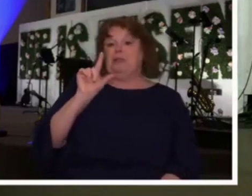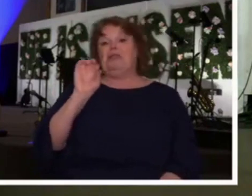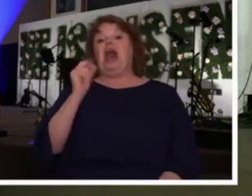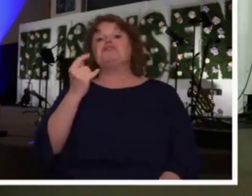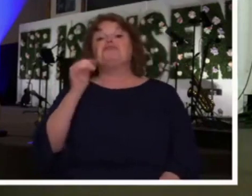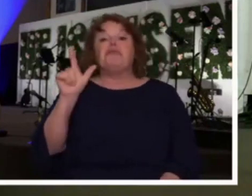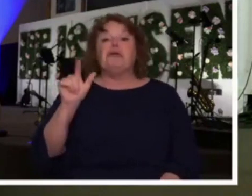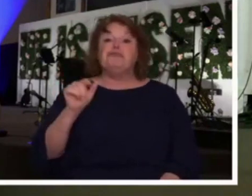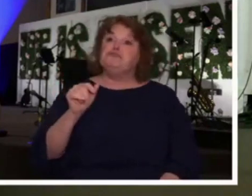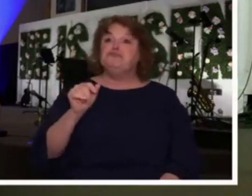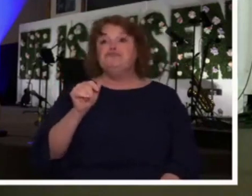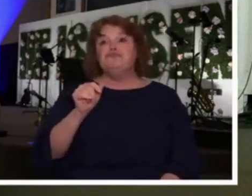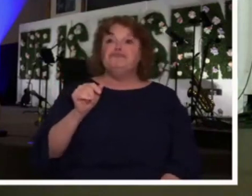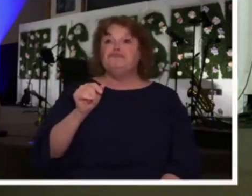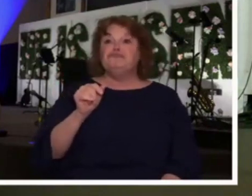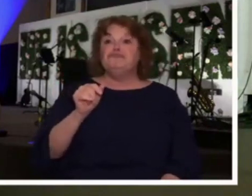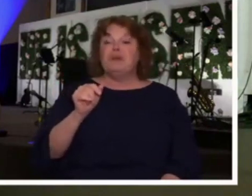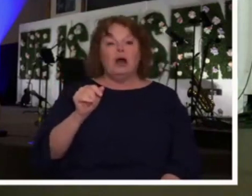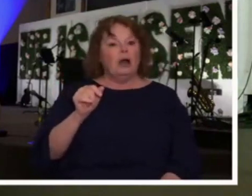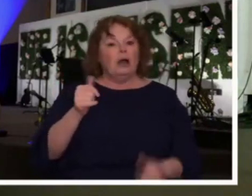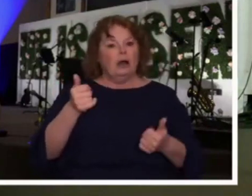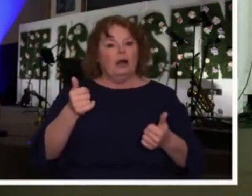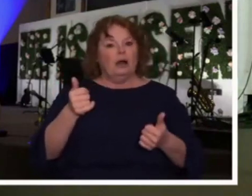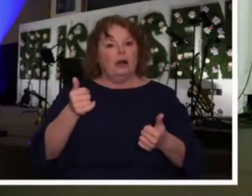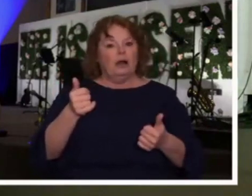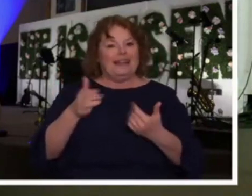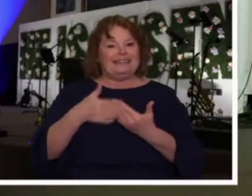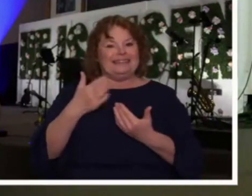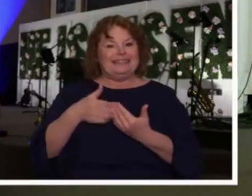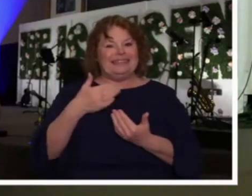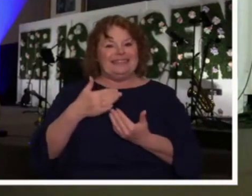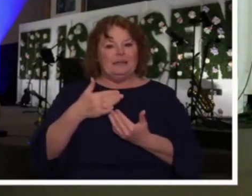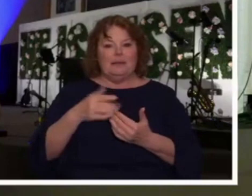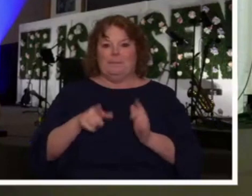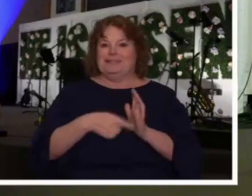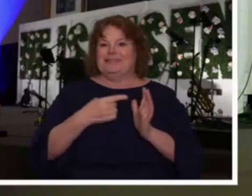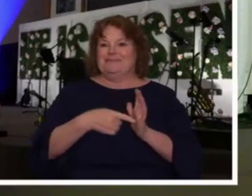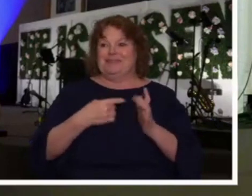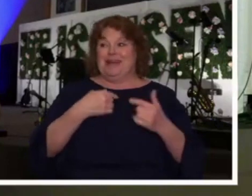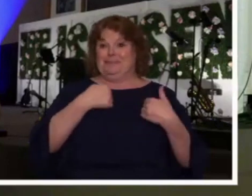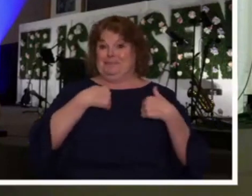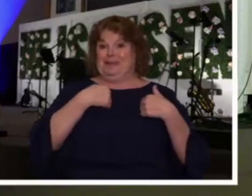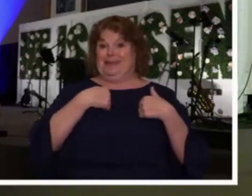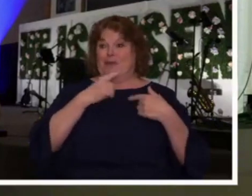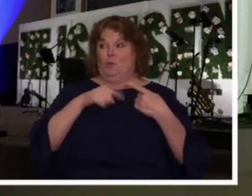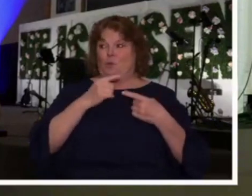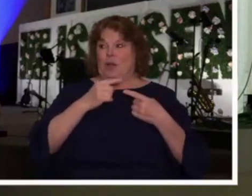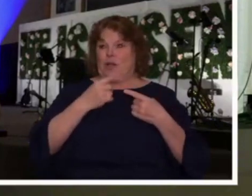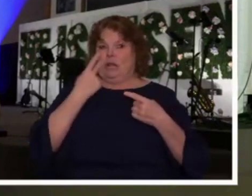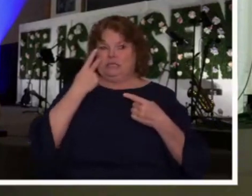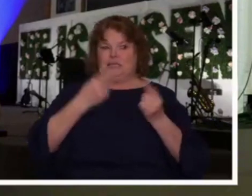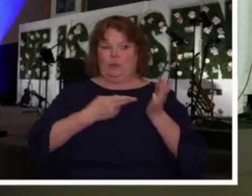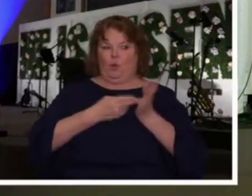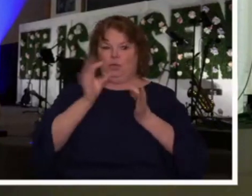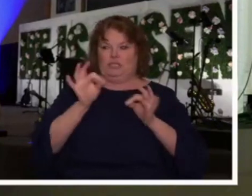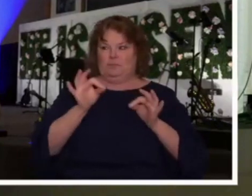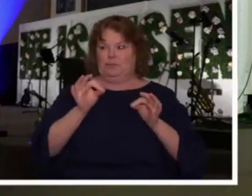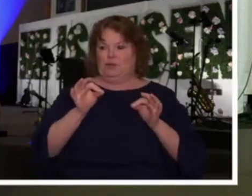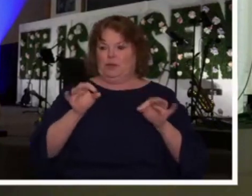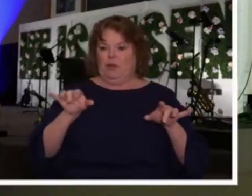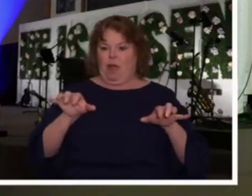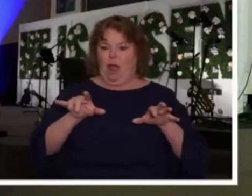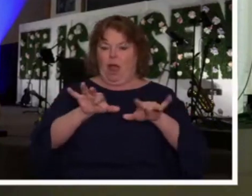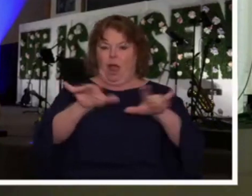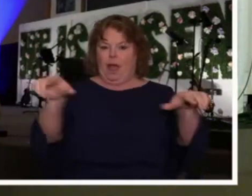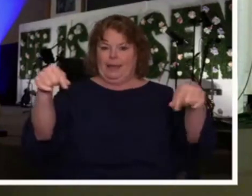there are times when my stomach gets in a knot when the manifestations of the Spirit begin to happen in our church because I often wonder,